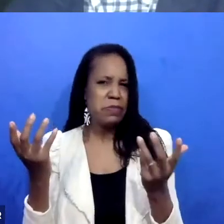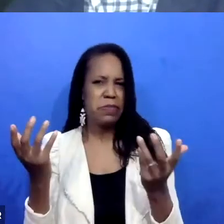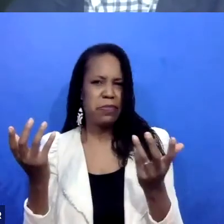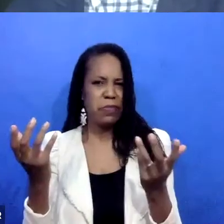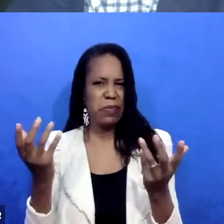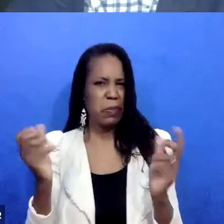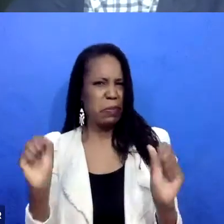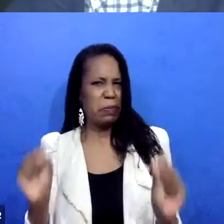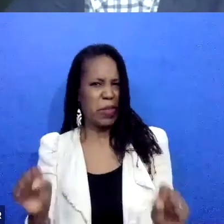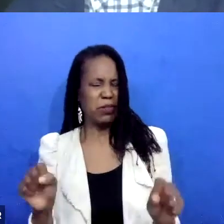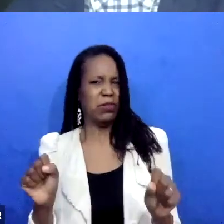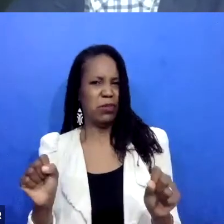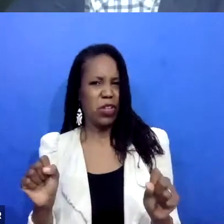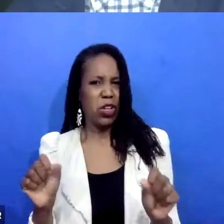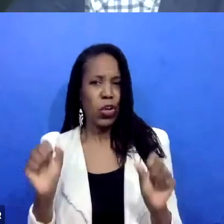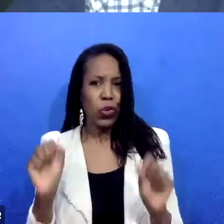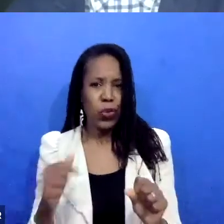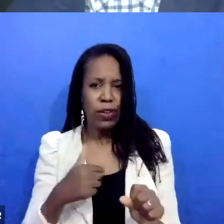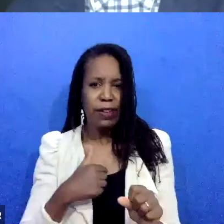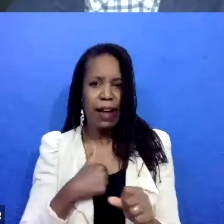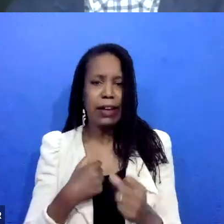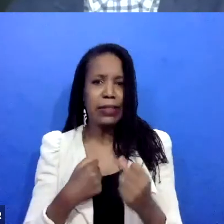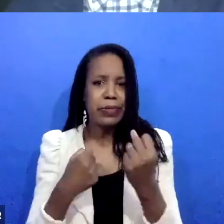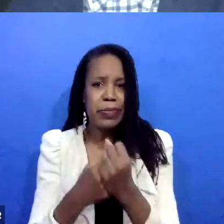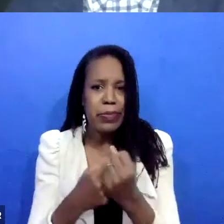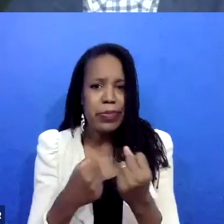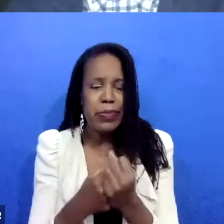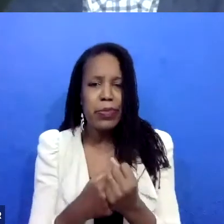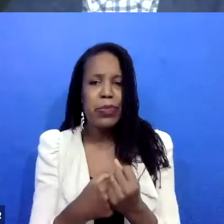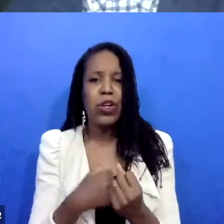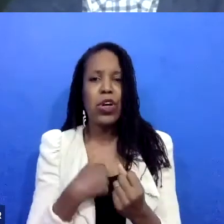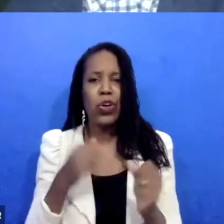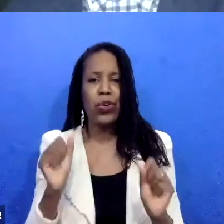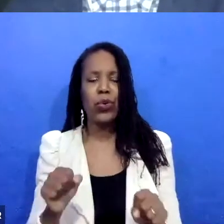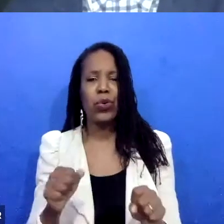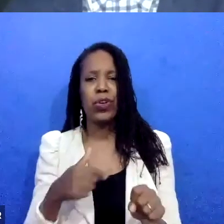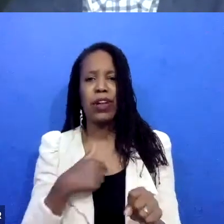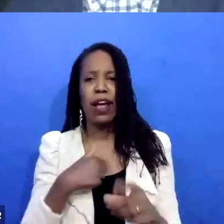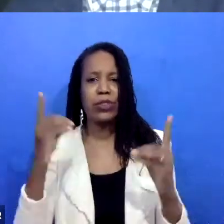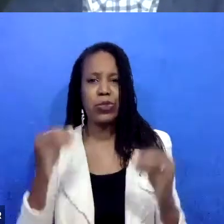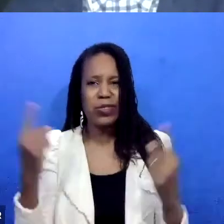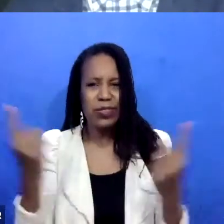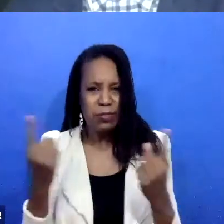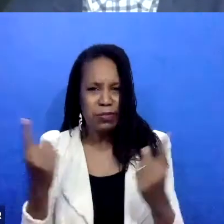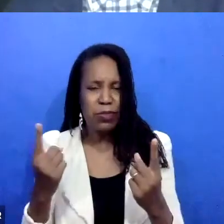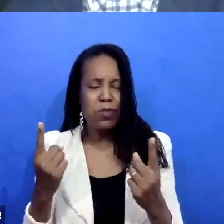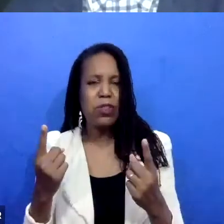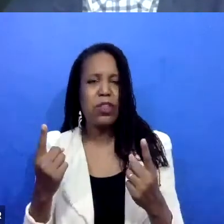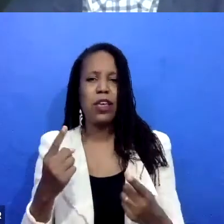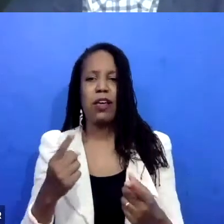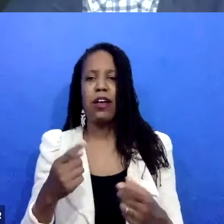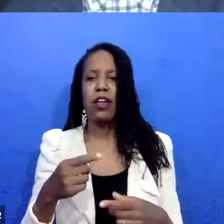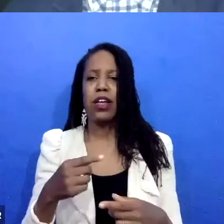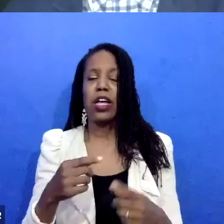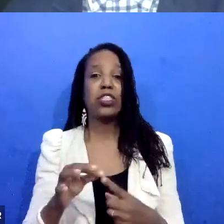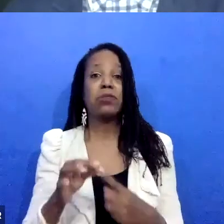was open to restorative justice for those harms that I was most invested in being involved in. And so what I did